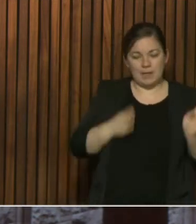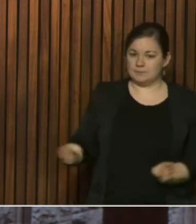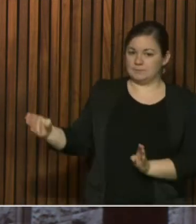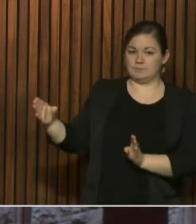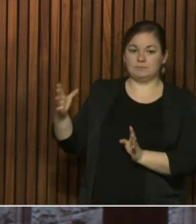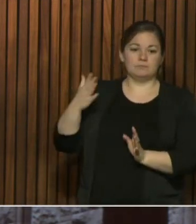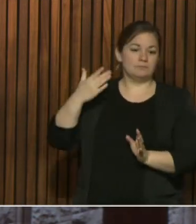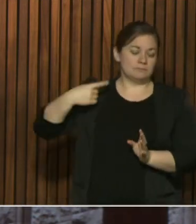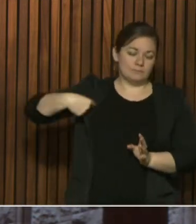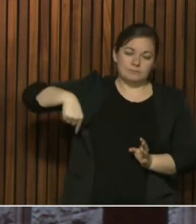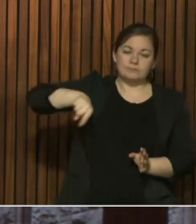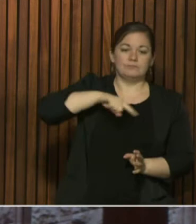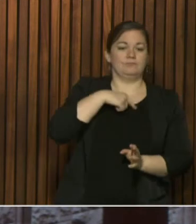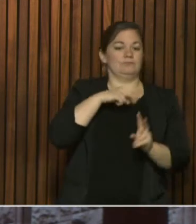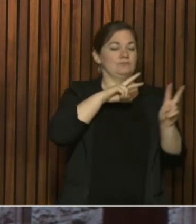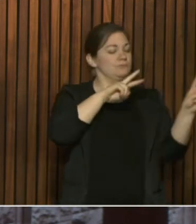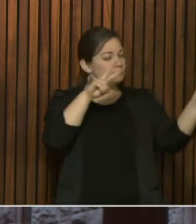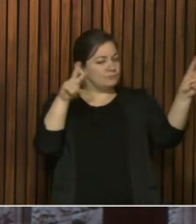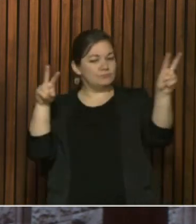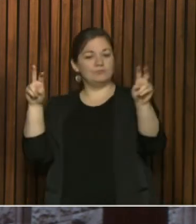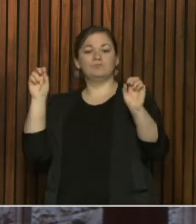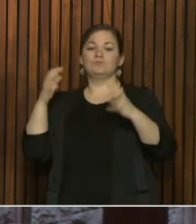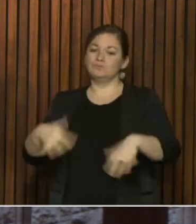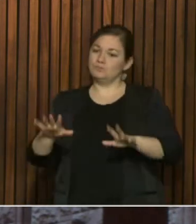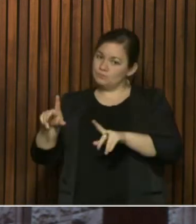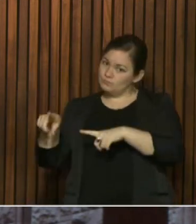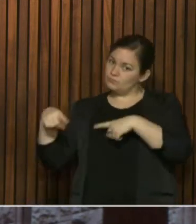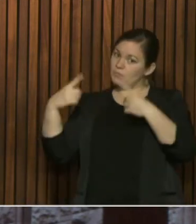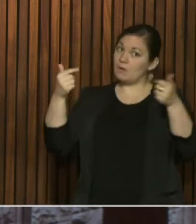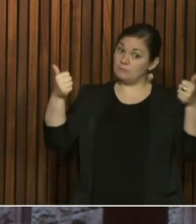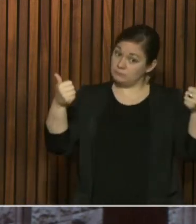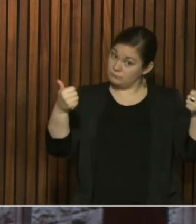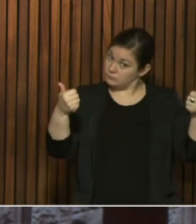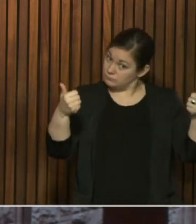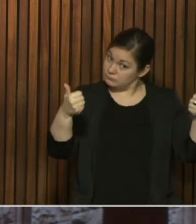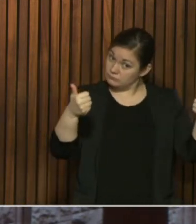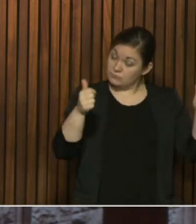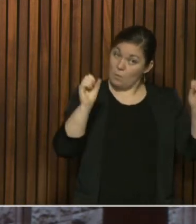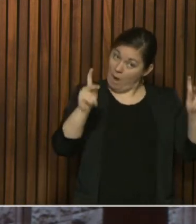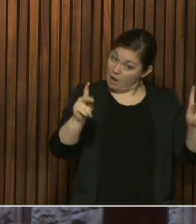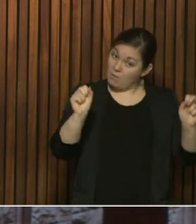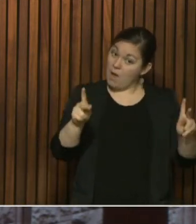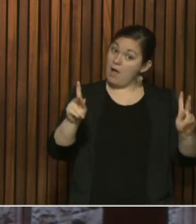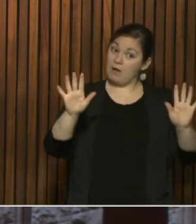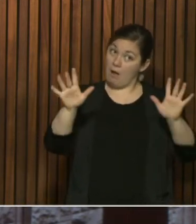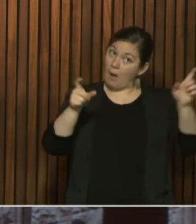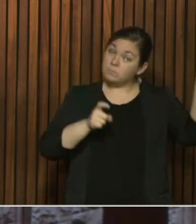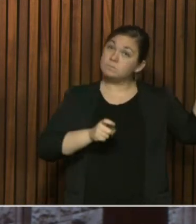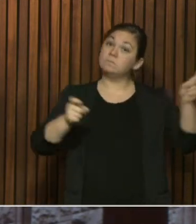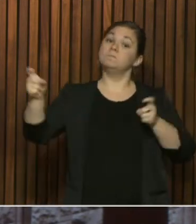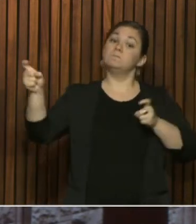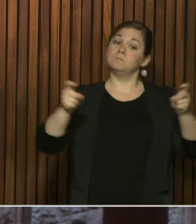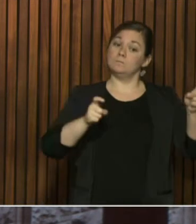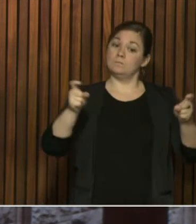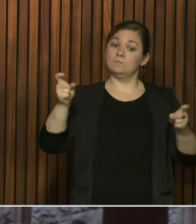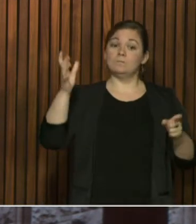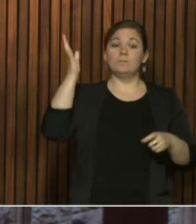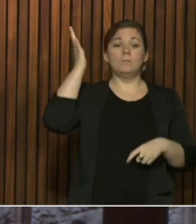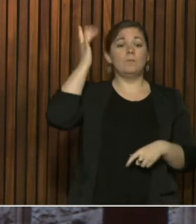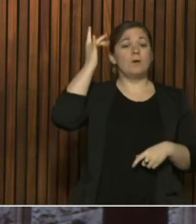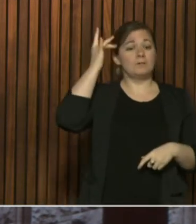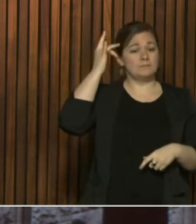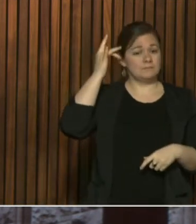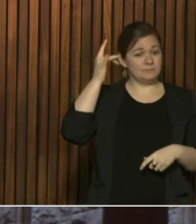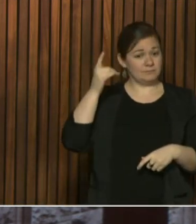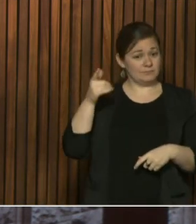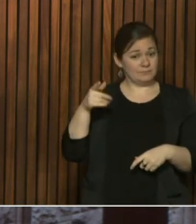coping and doing well at that time. The hospital, because of the rollback in the elective surgery, some at